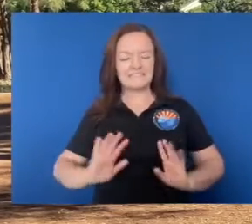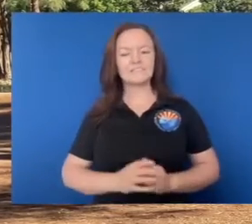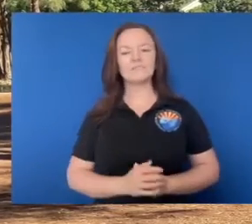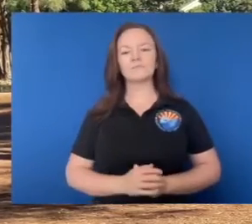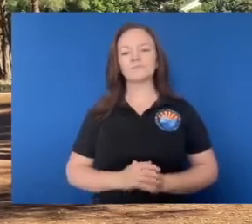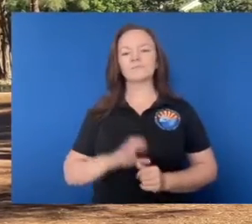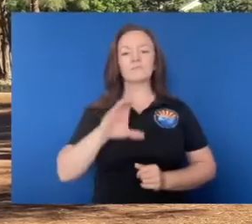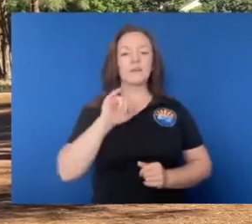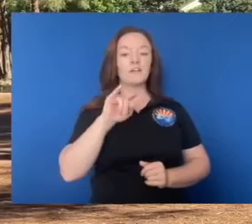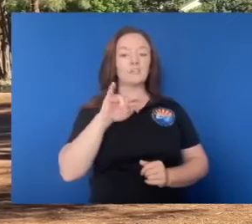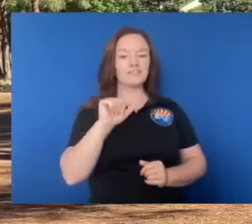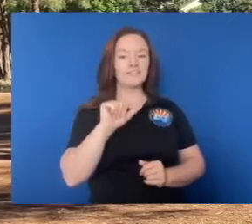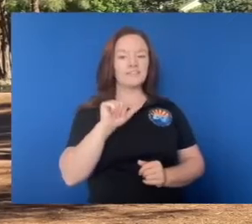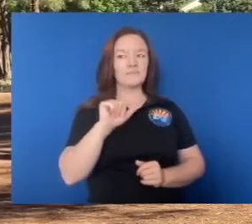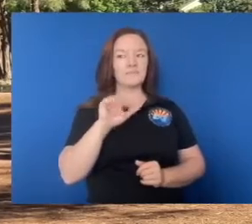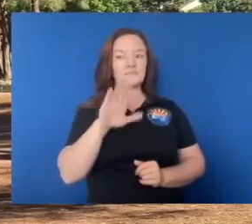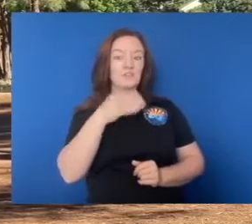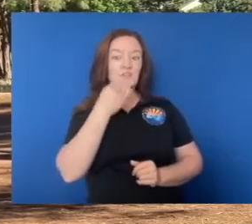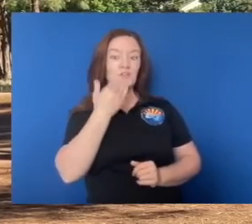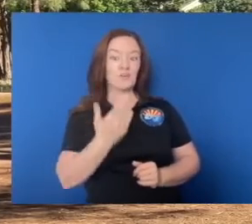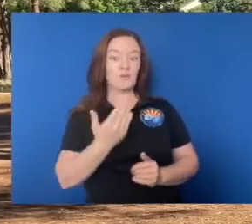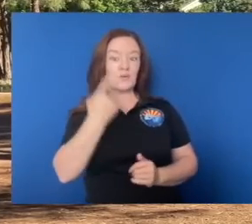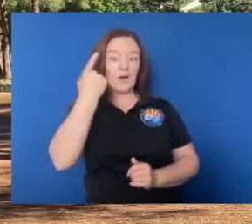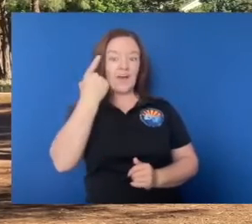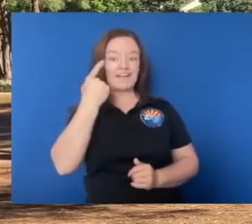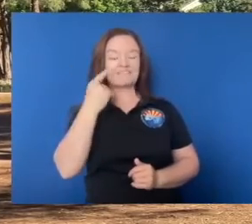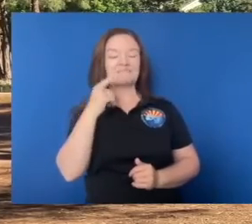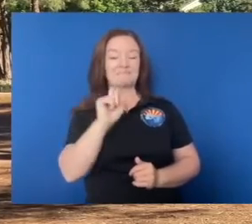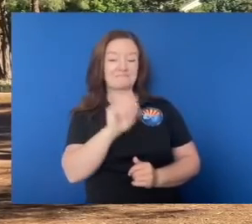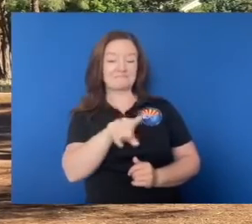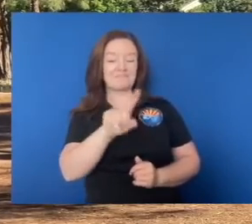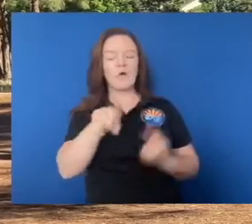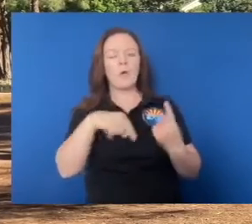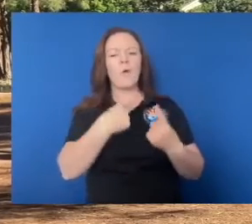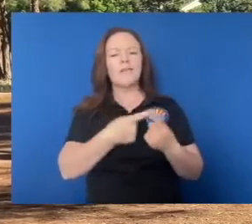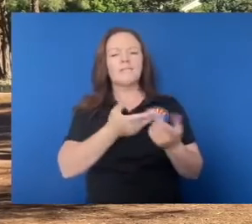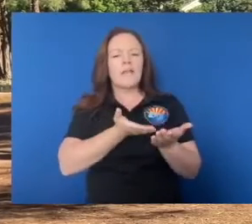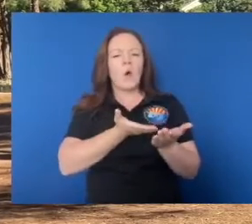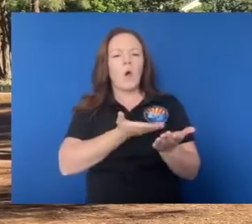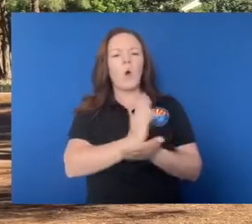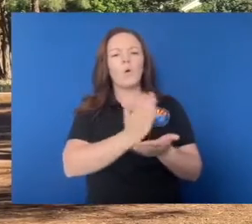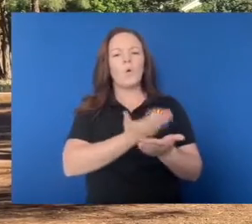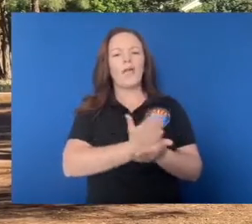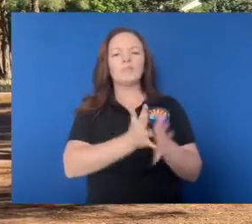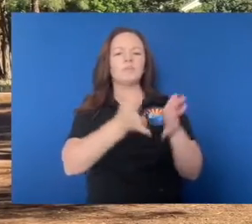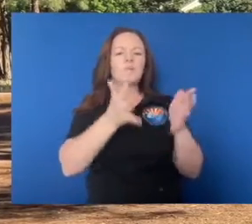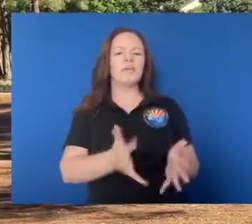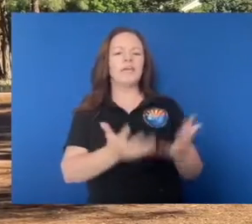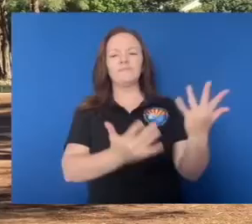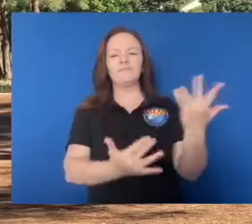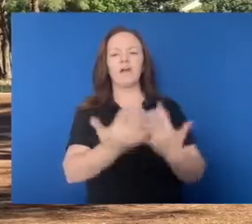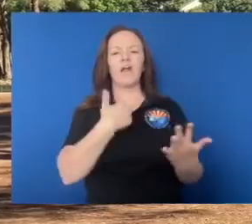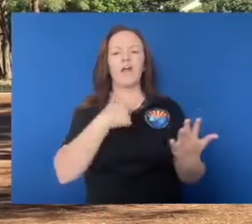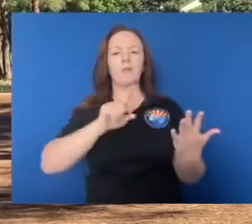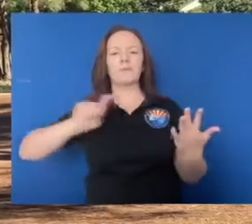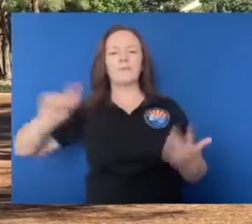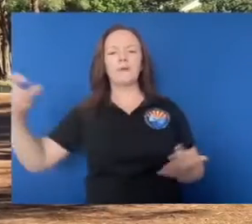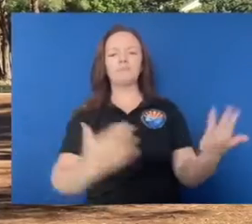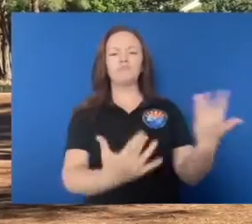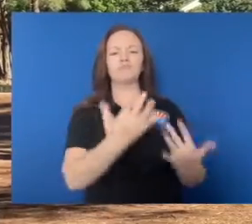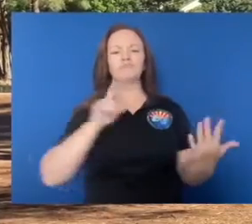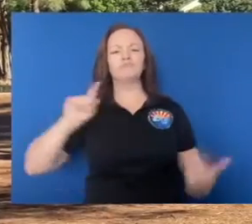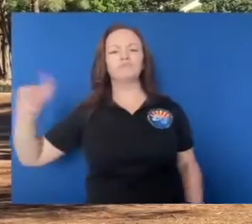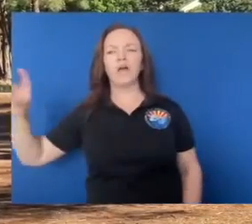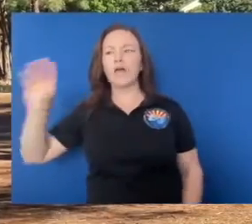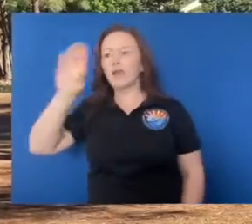And here's a good one for you, Gary. When is it okay to just walk away from a fire? Just